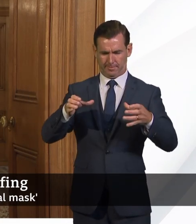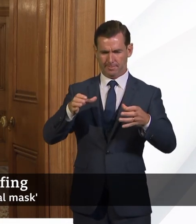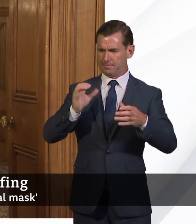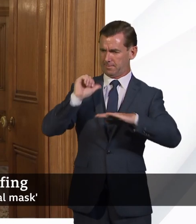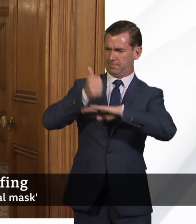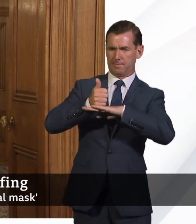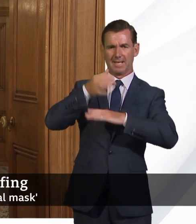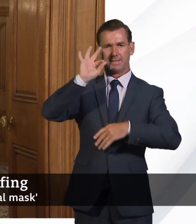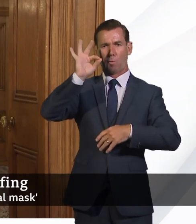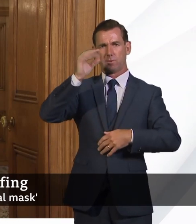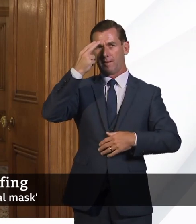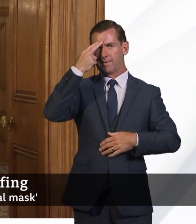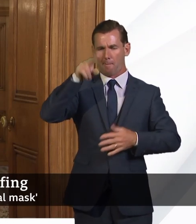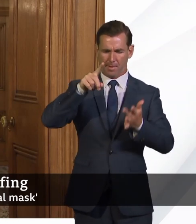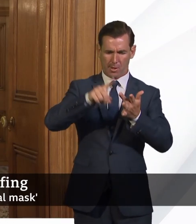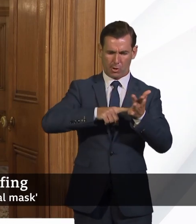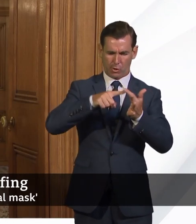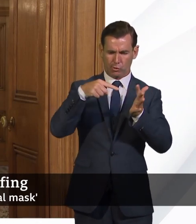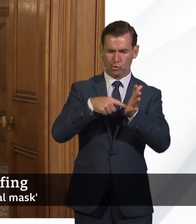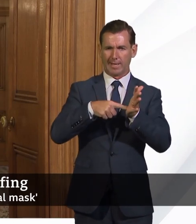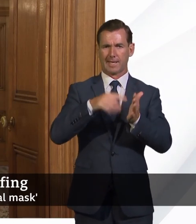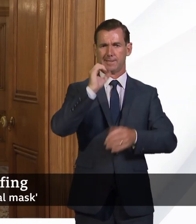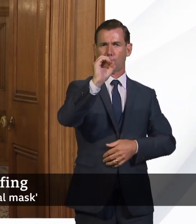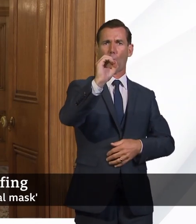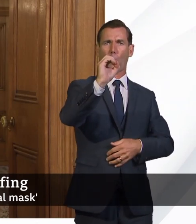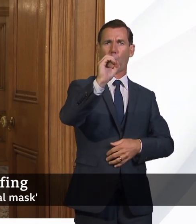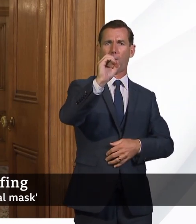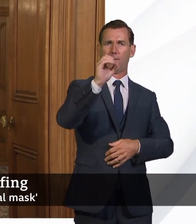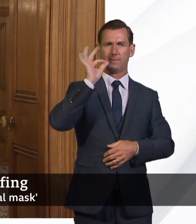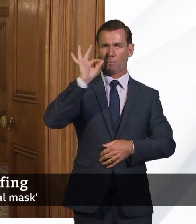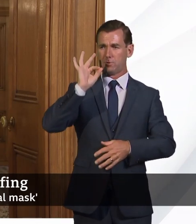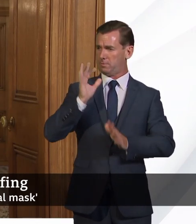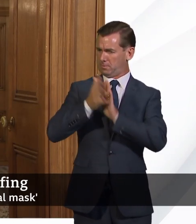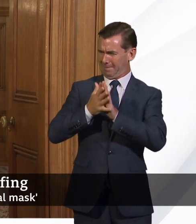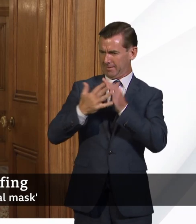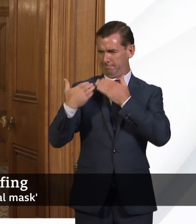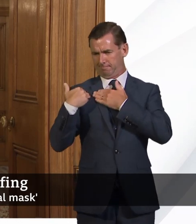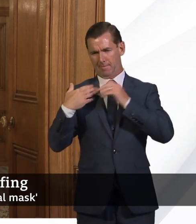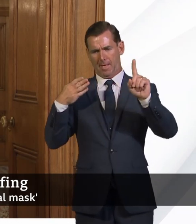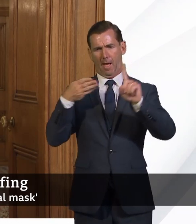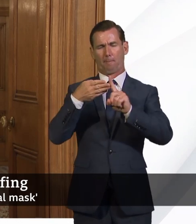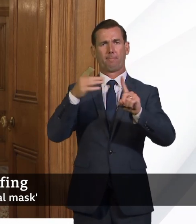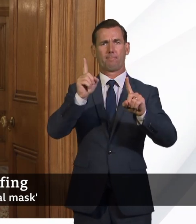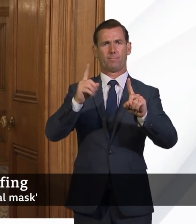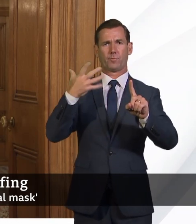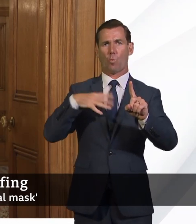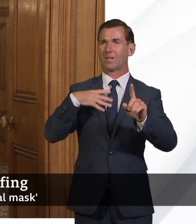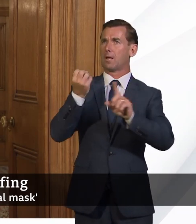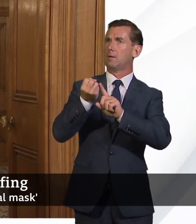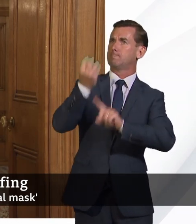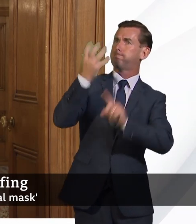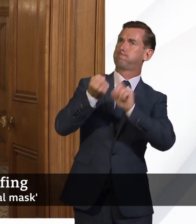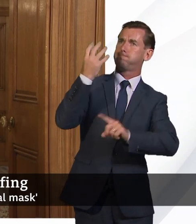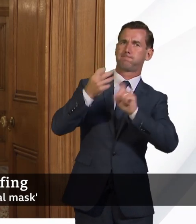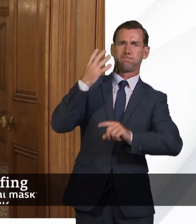Council. This group will be charged with making net zero emissions possible for future flights.